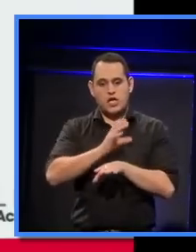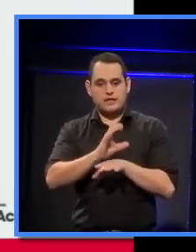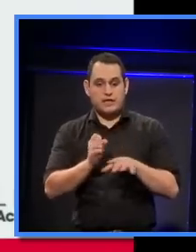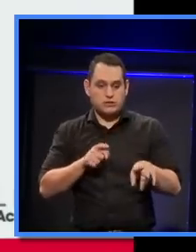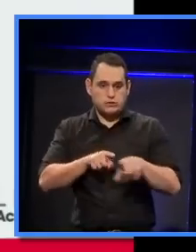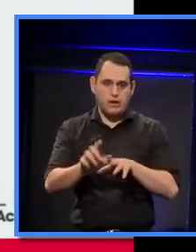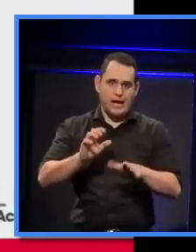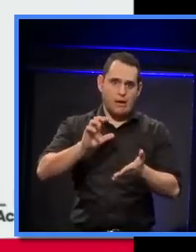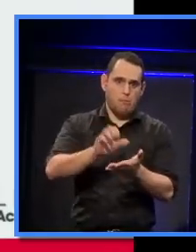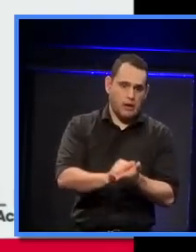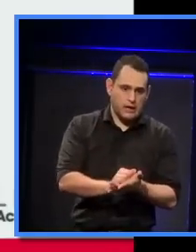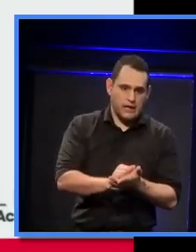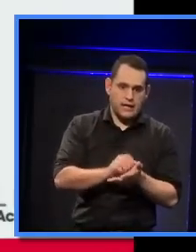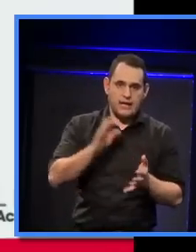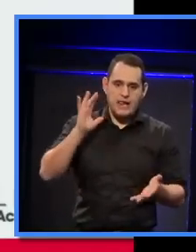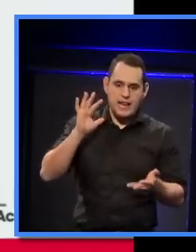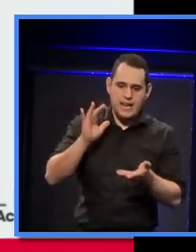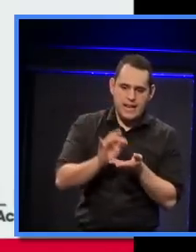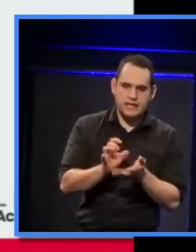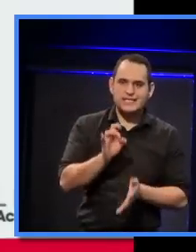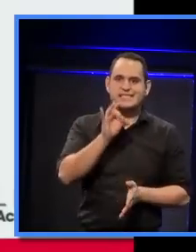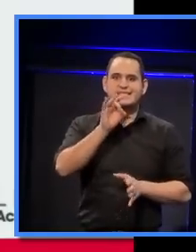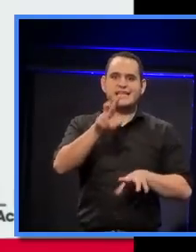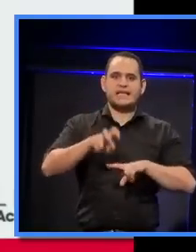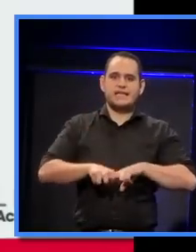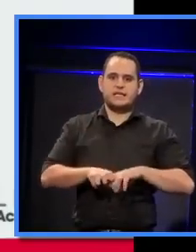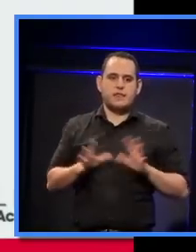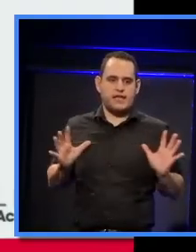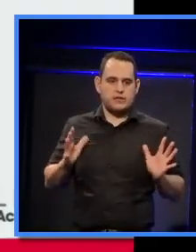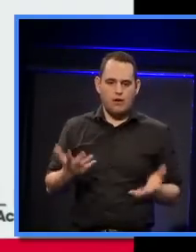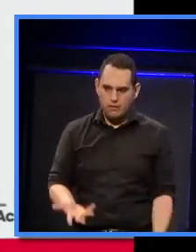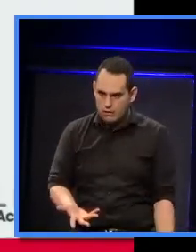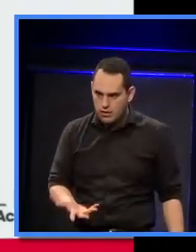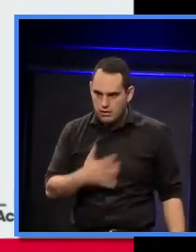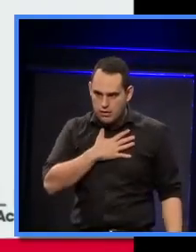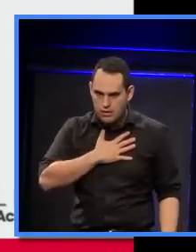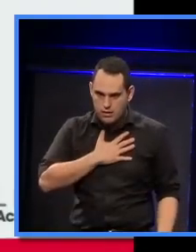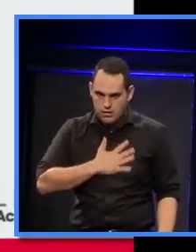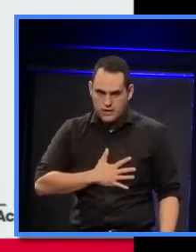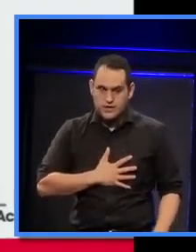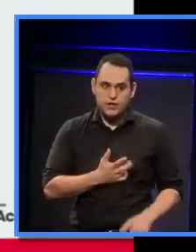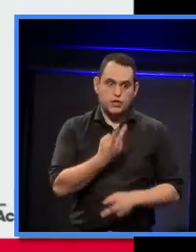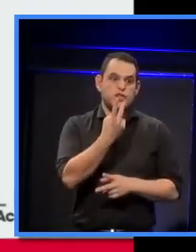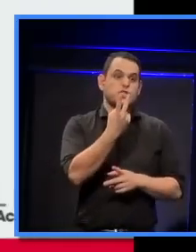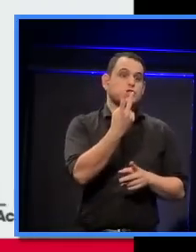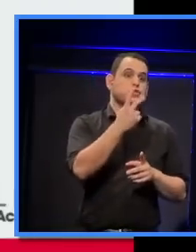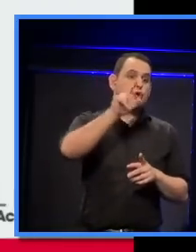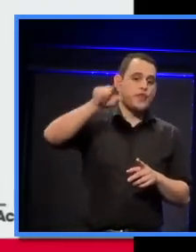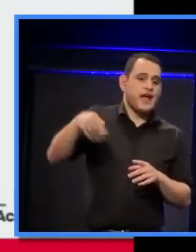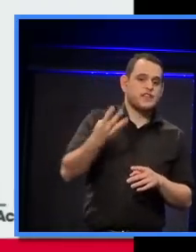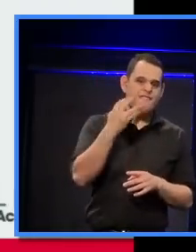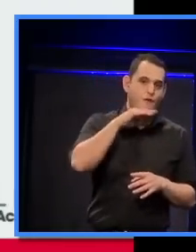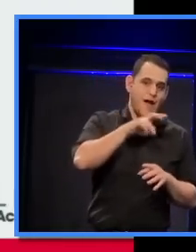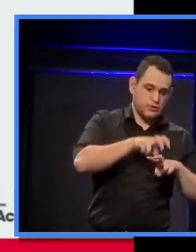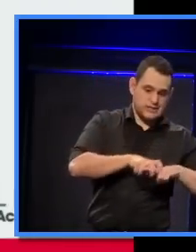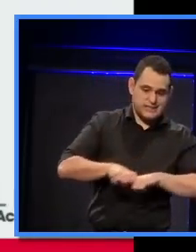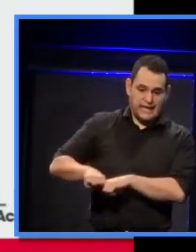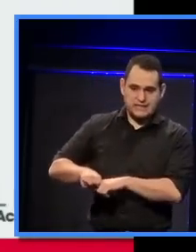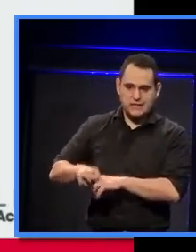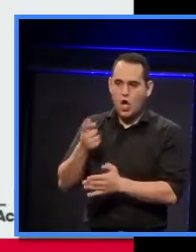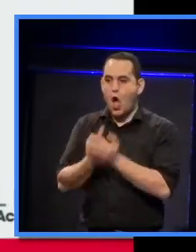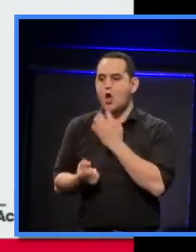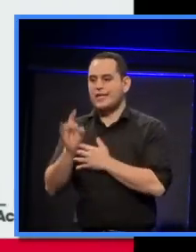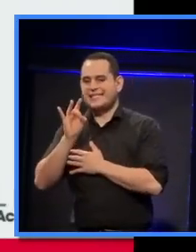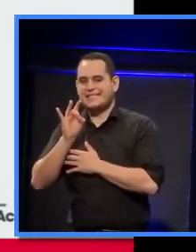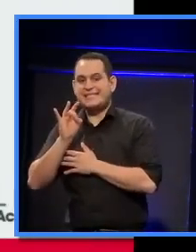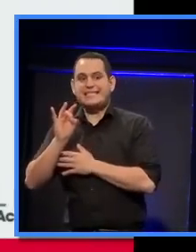and it was down to 10 seats left. I was able to get a seat, but there are only 10 out of 2,400 with three months to go. So,